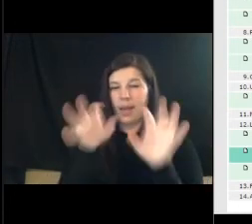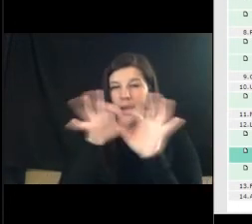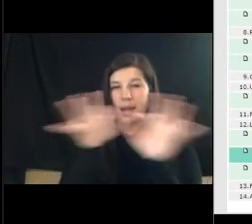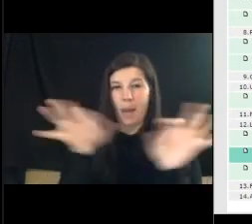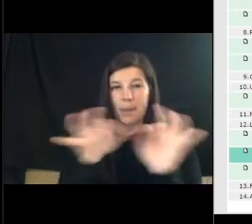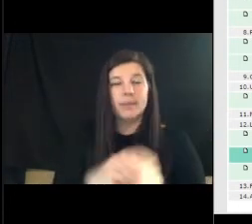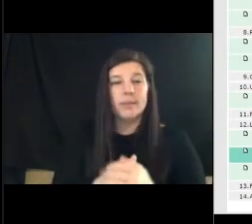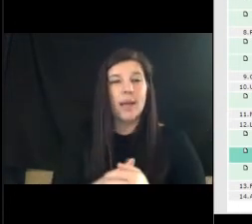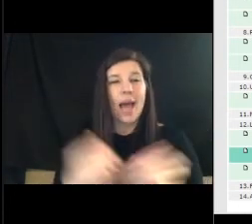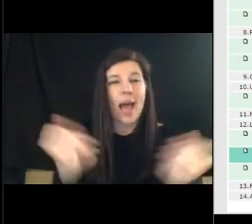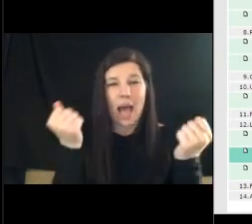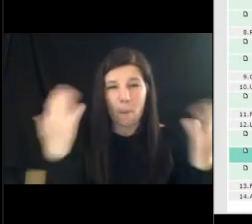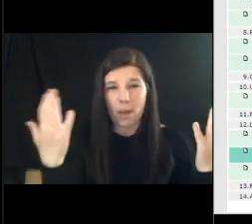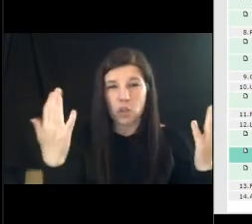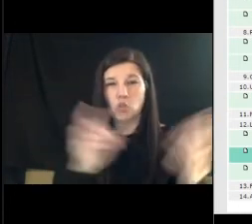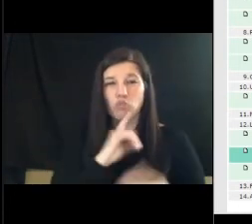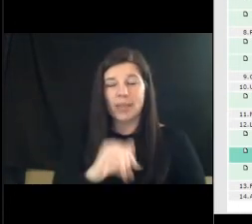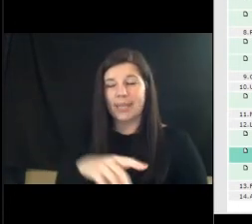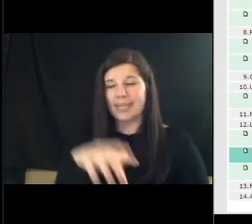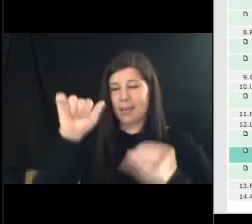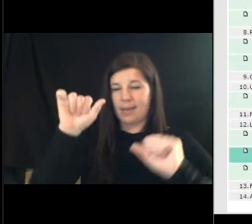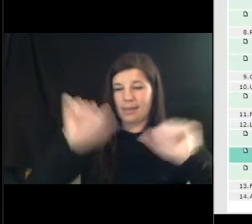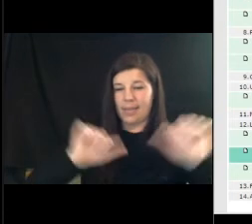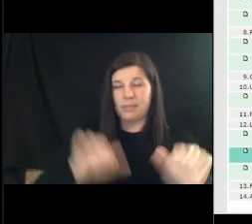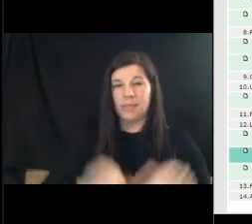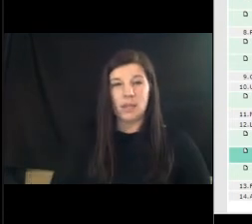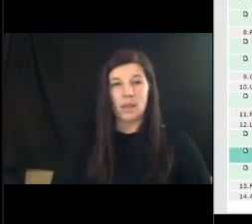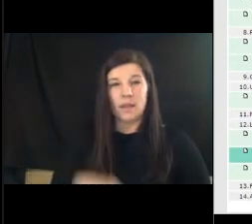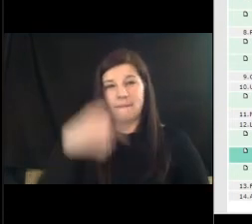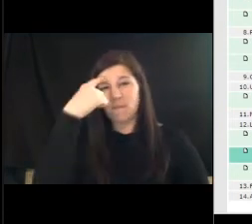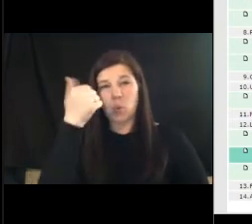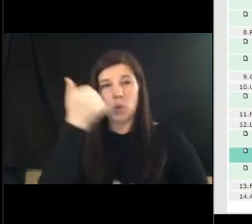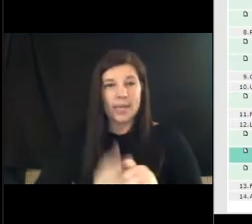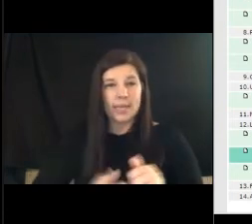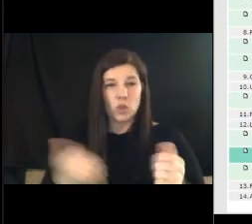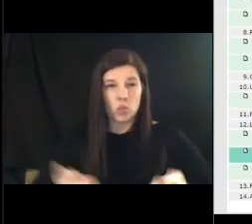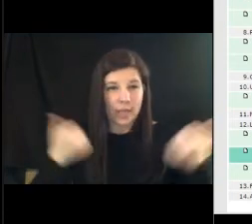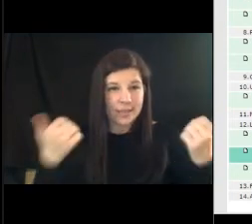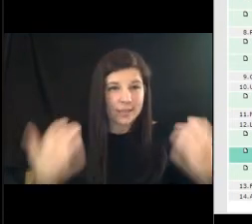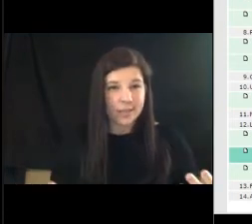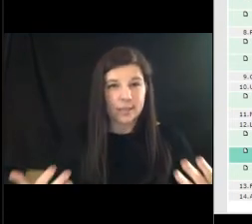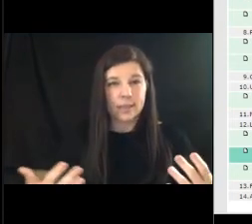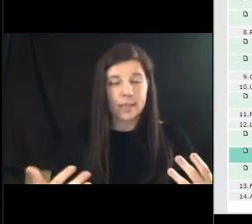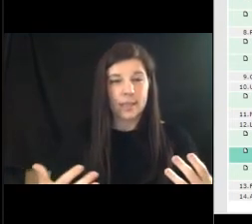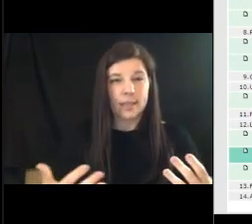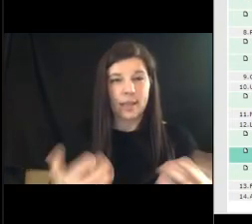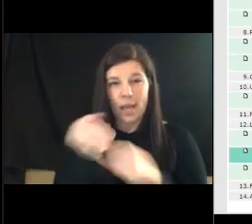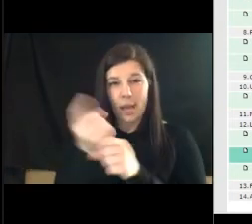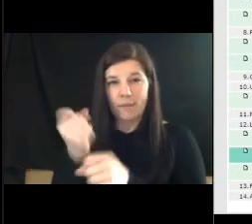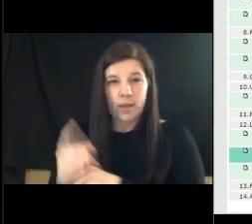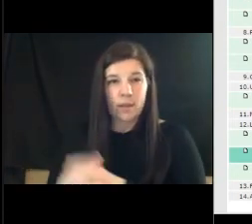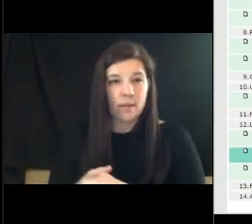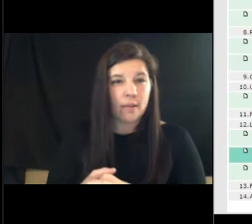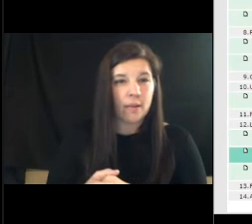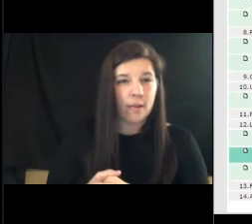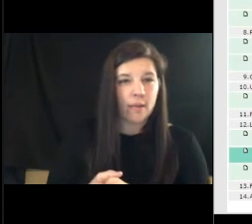much exactly is the assessment per resident per household annually angela angela